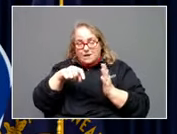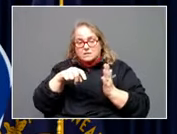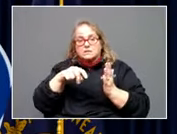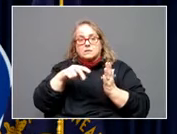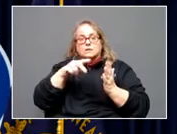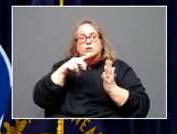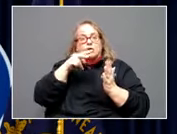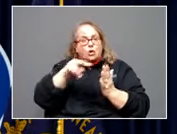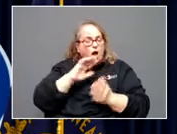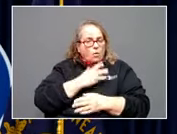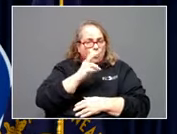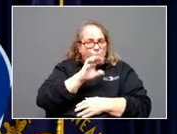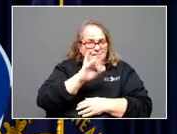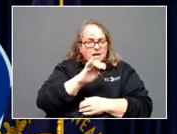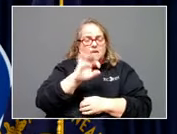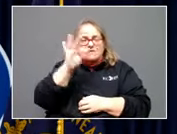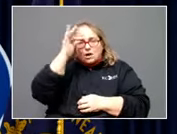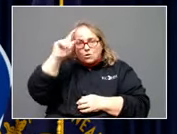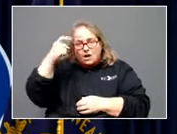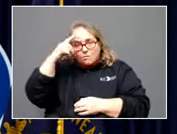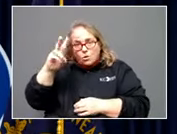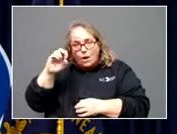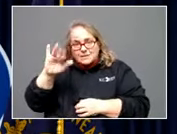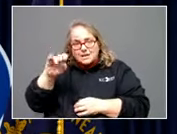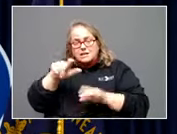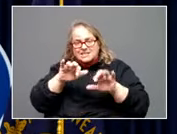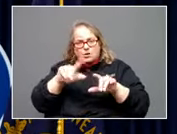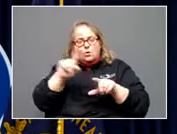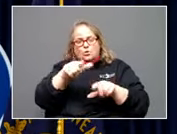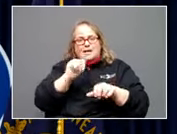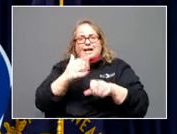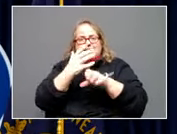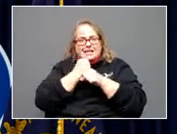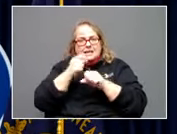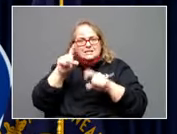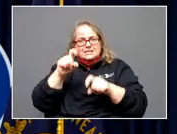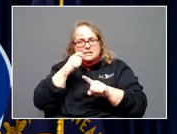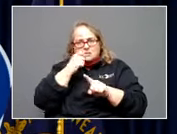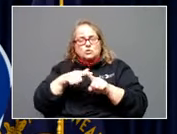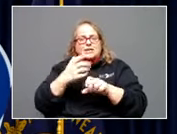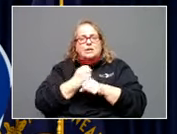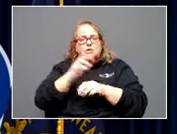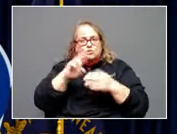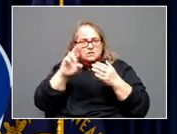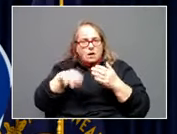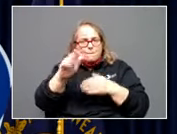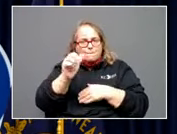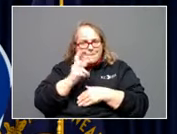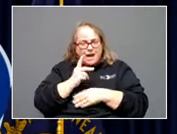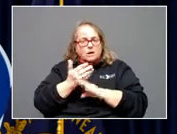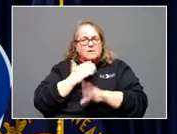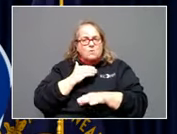our website, go through the federal government's website, and look up where you can get a test that will get your results back before the